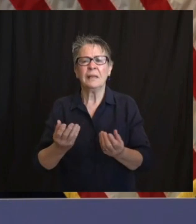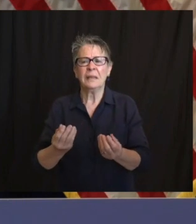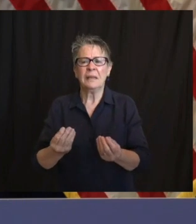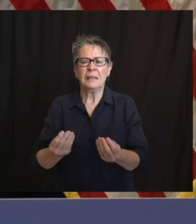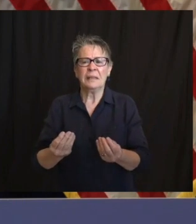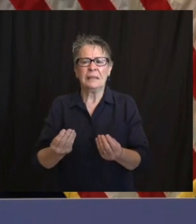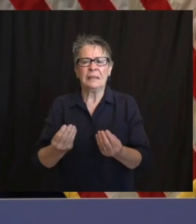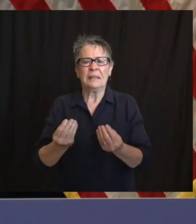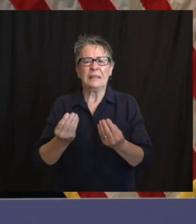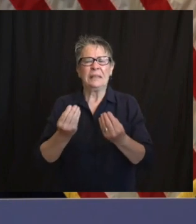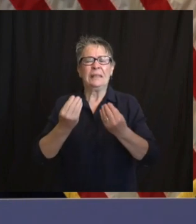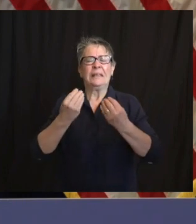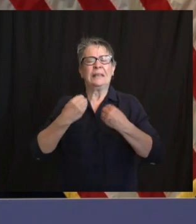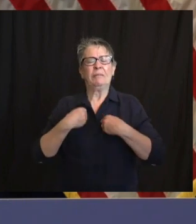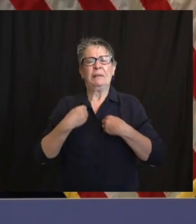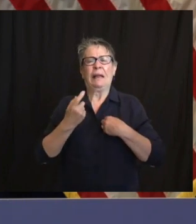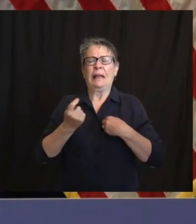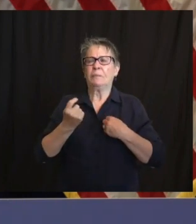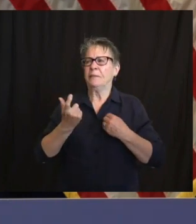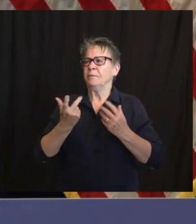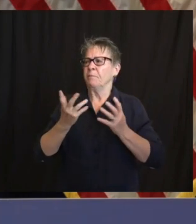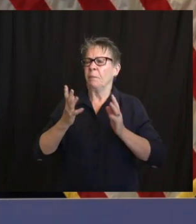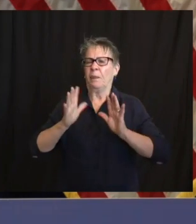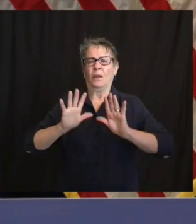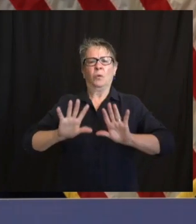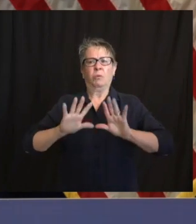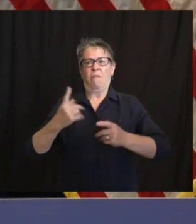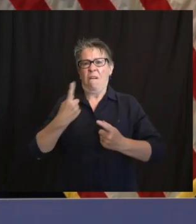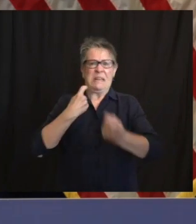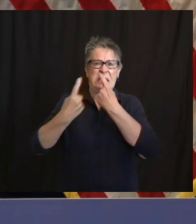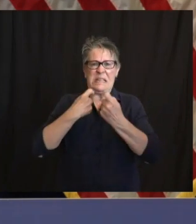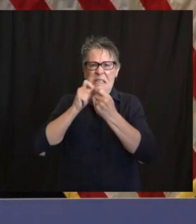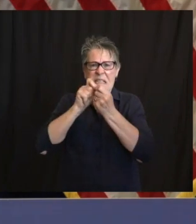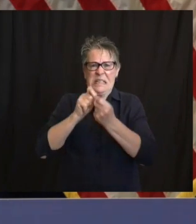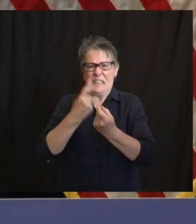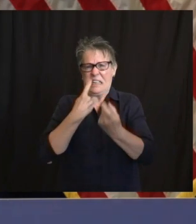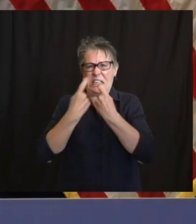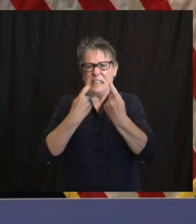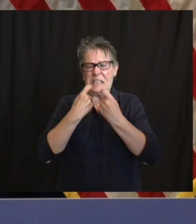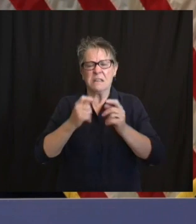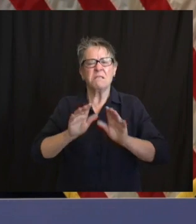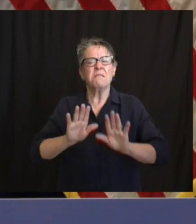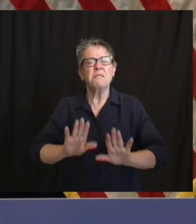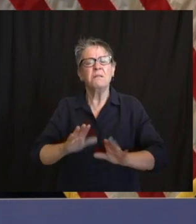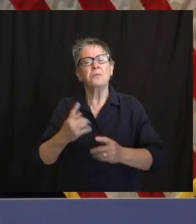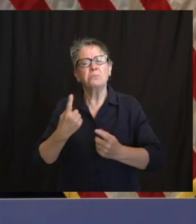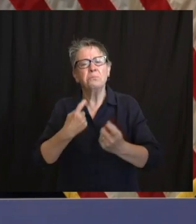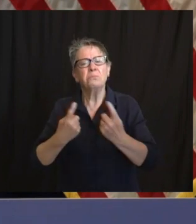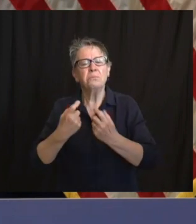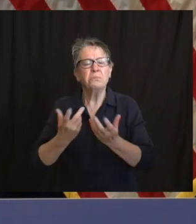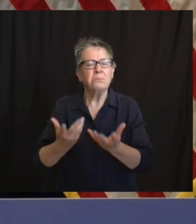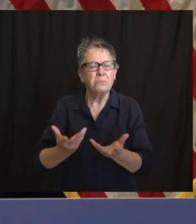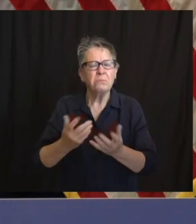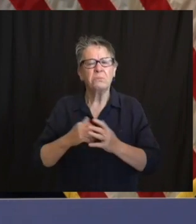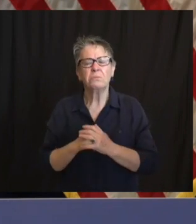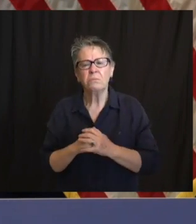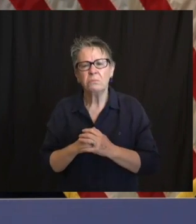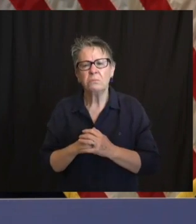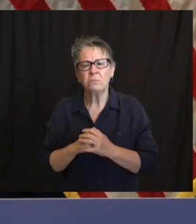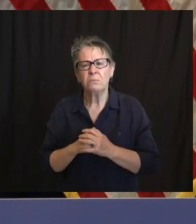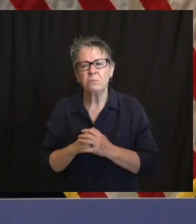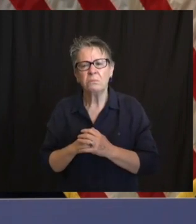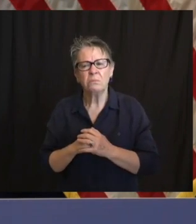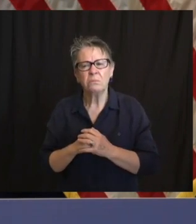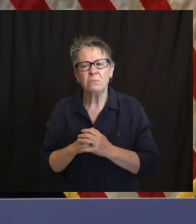guidance, but you heard the dates that we're putting out there, the markers, and we're, you know, this is non-essential